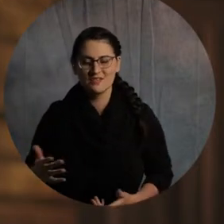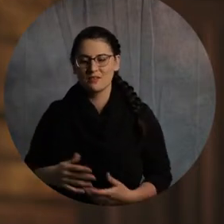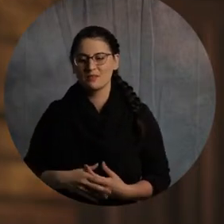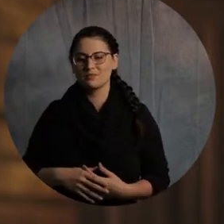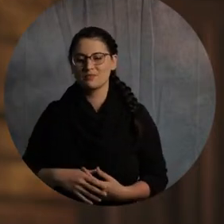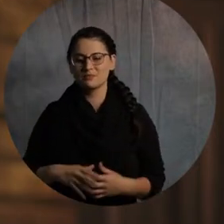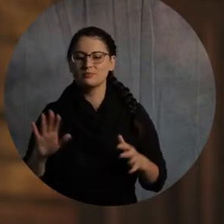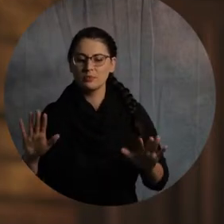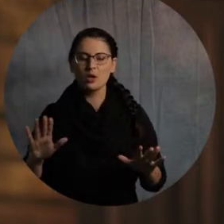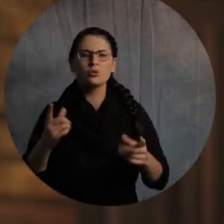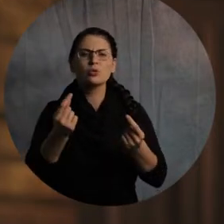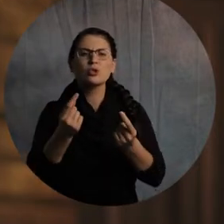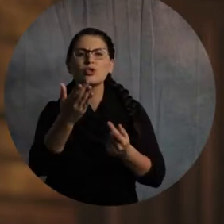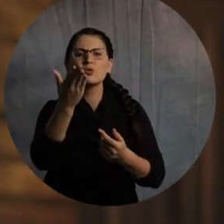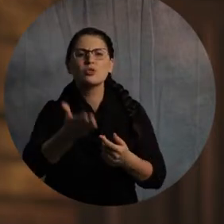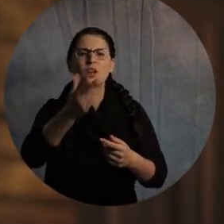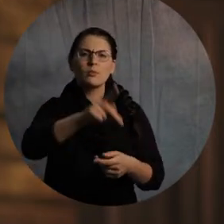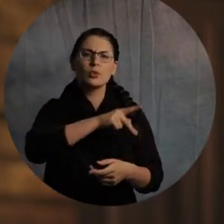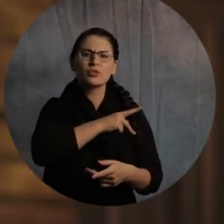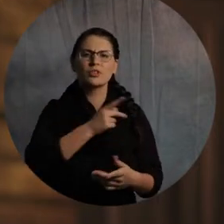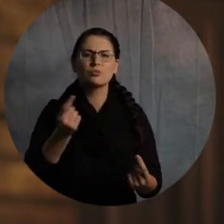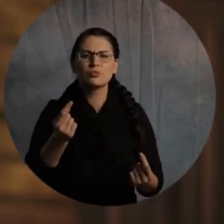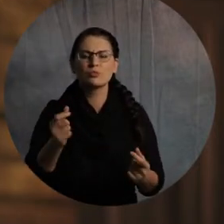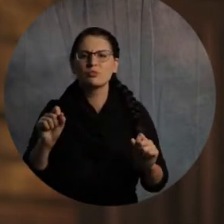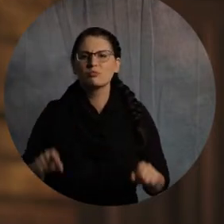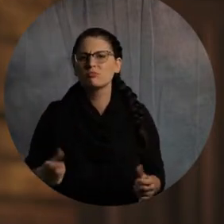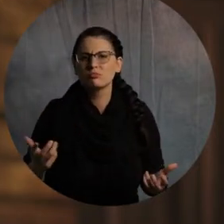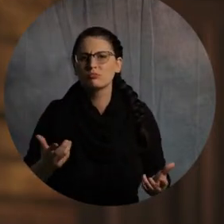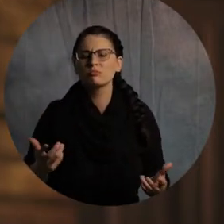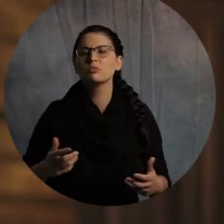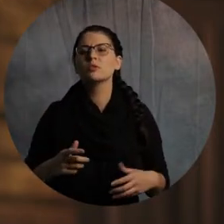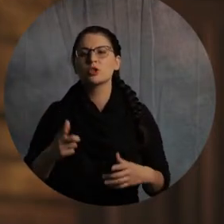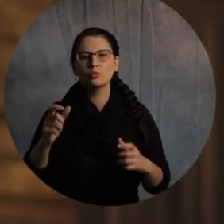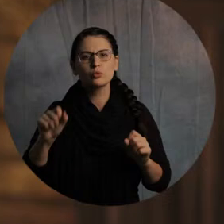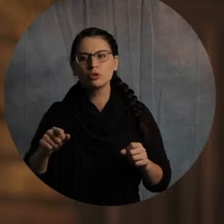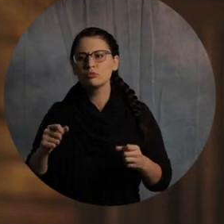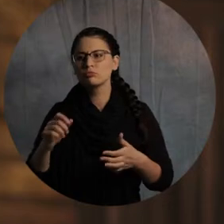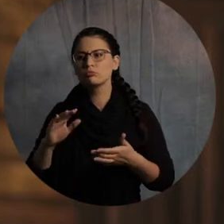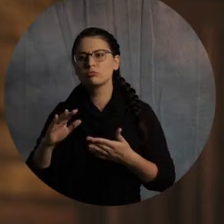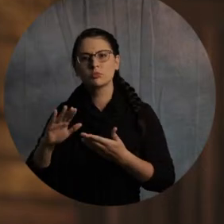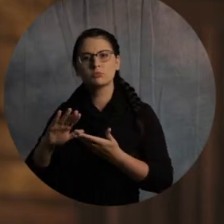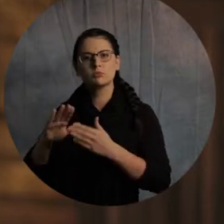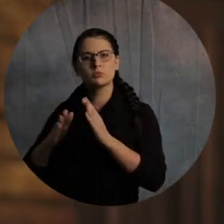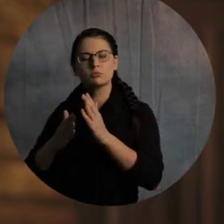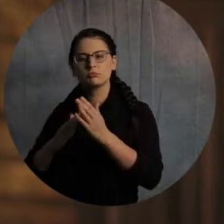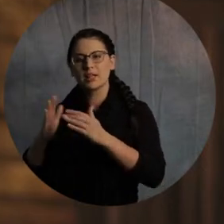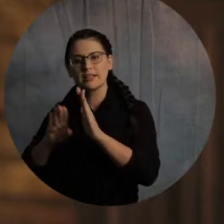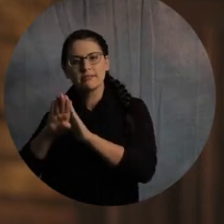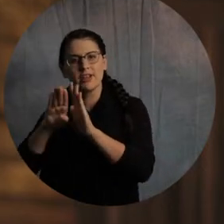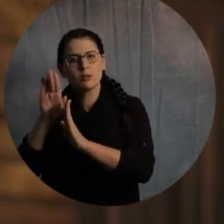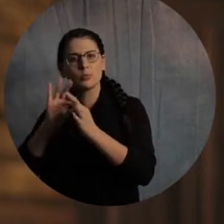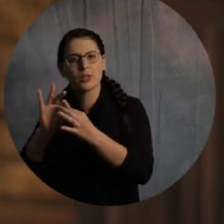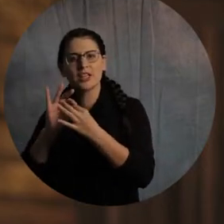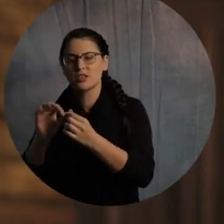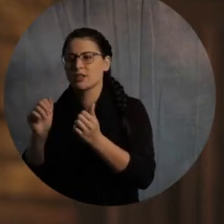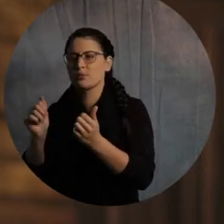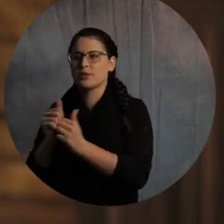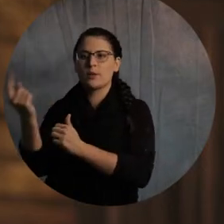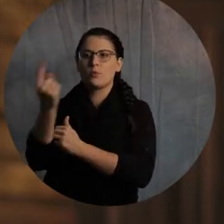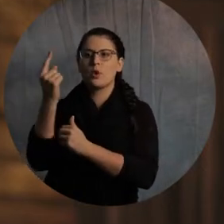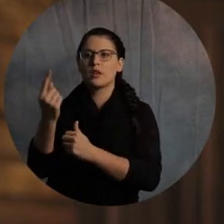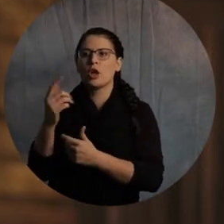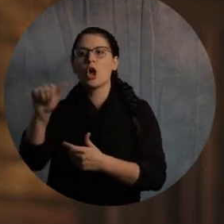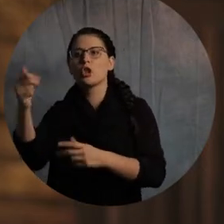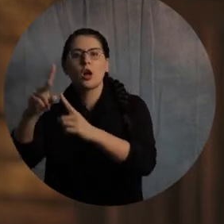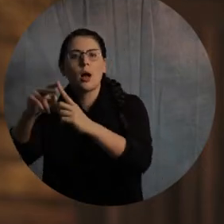you can build a relationship with together. And that you're literally praying for them. Because it's not just about you building a relationship and inviting